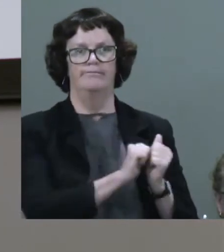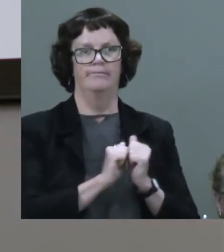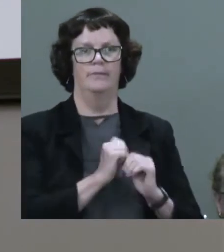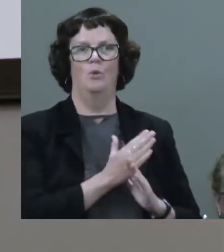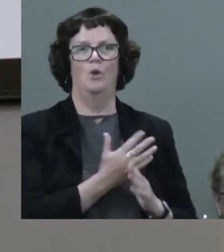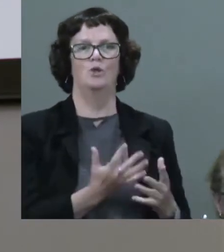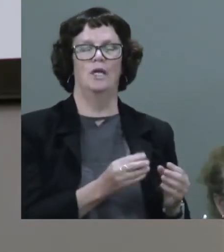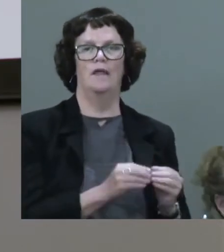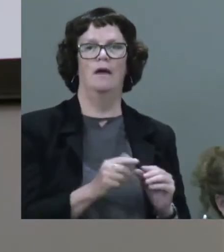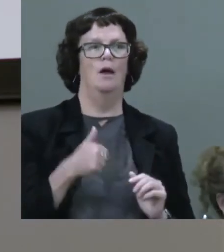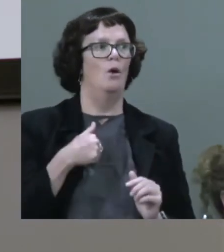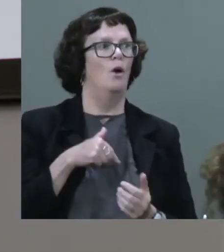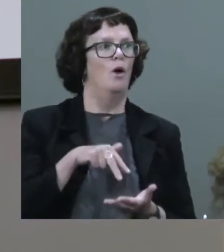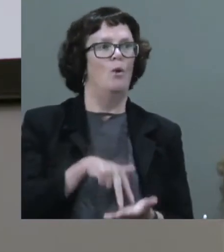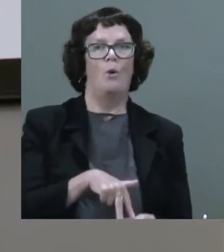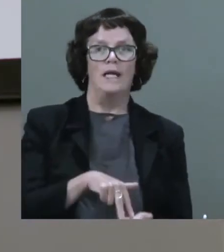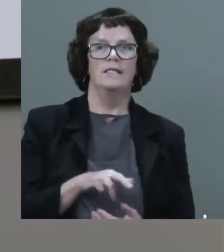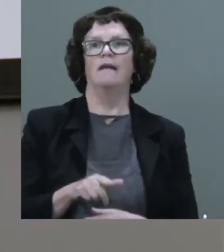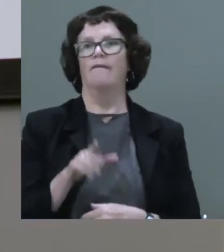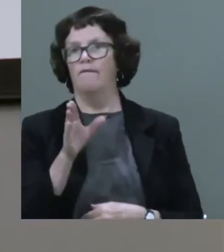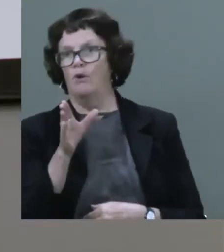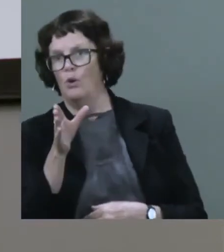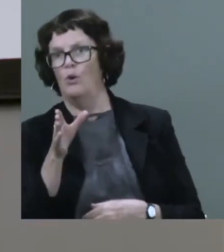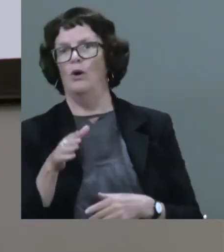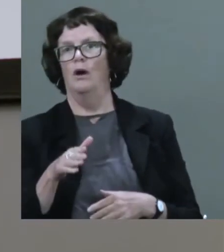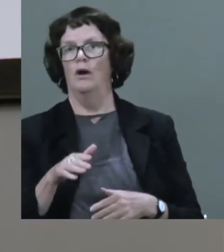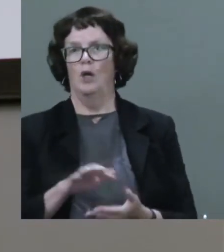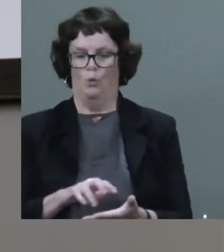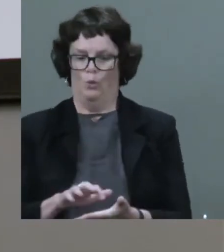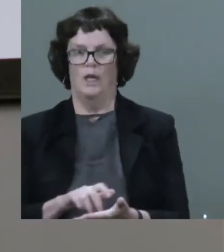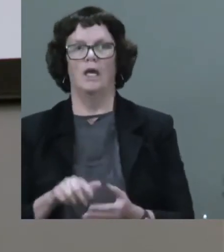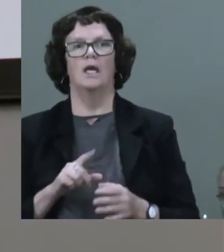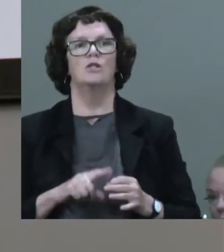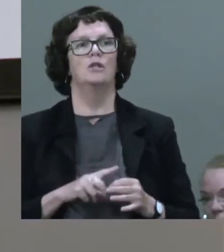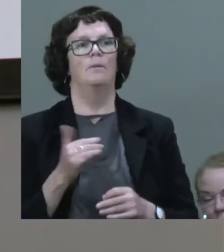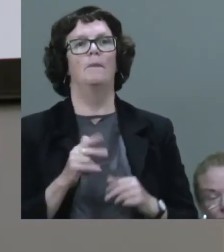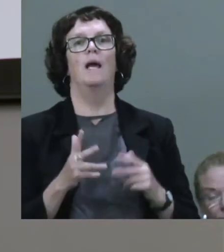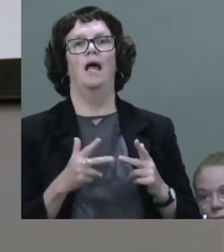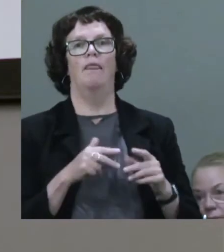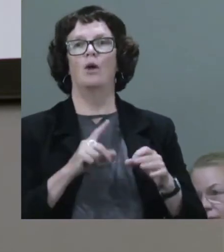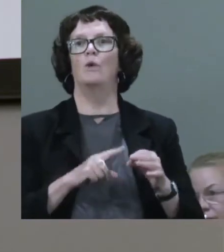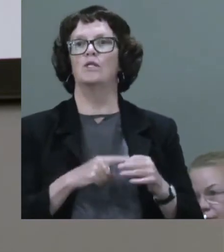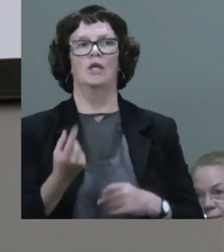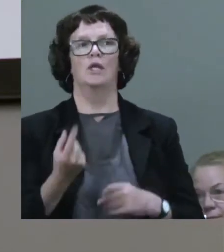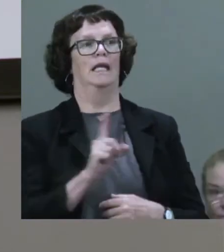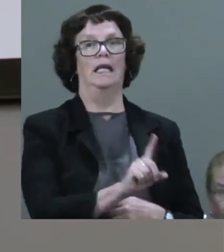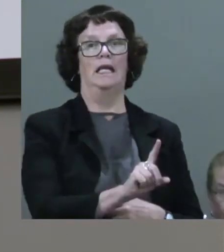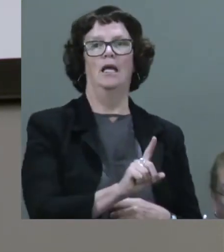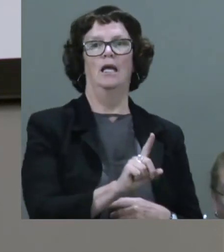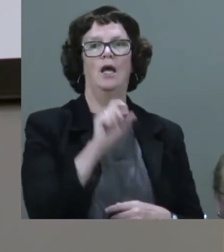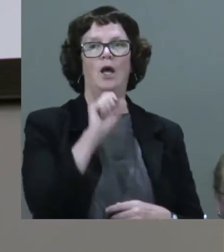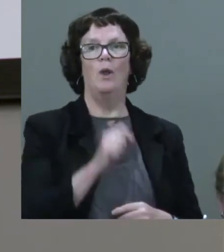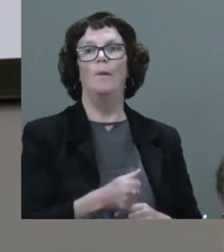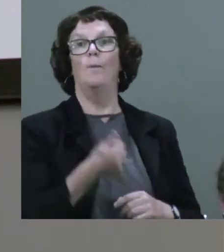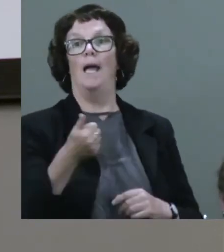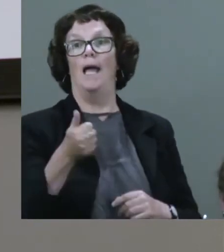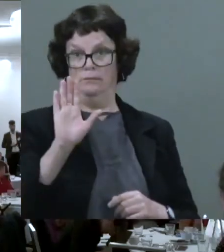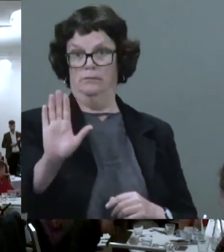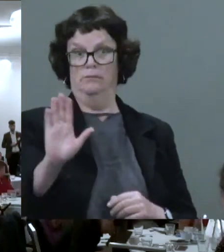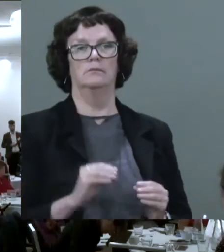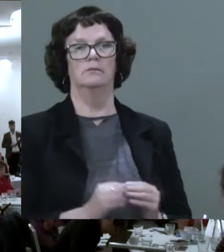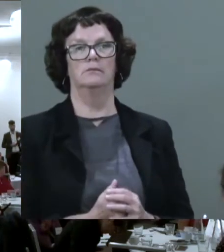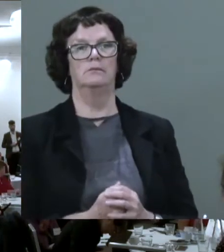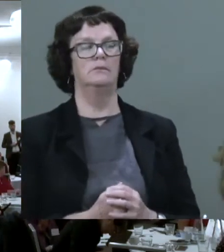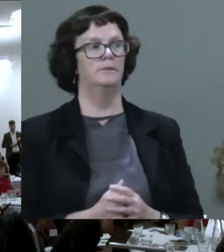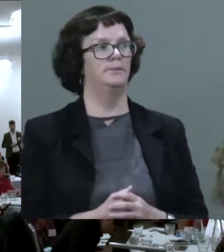for our colleague to do a question, we have another question just over here, Patrick. I want to go to that first. We'll come back, though. I'll come back to You